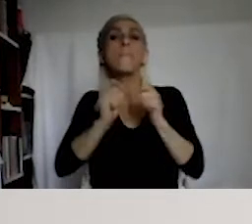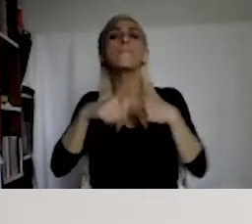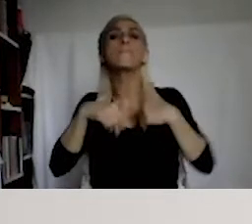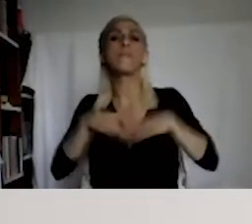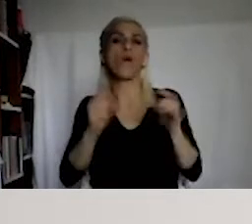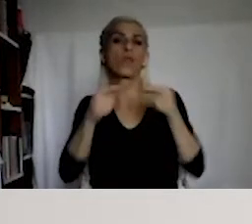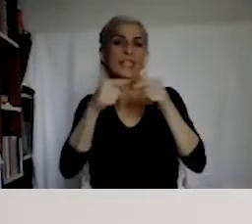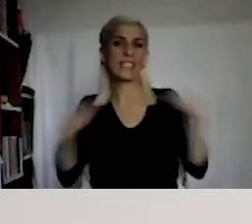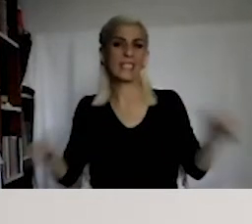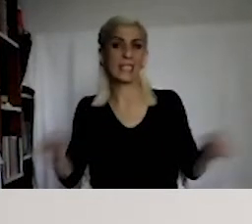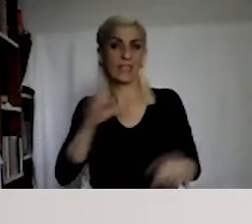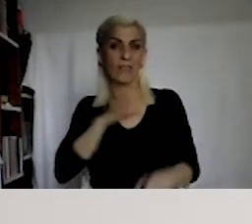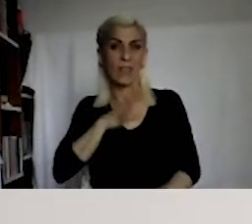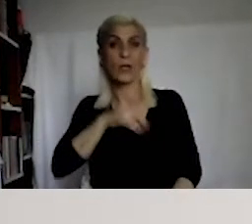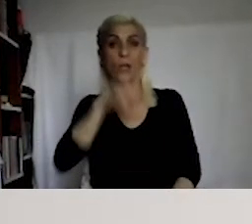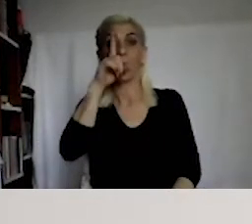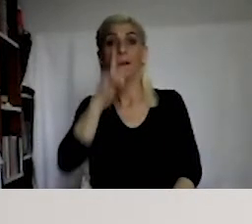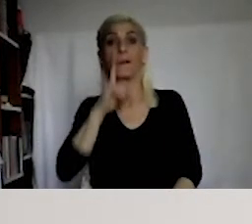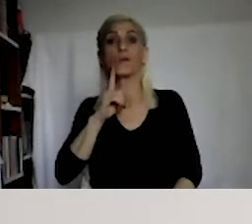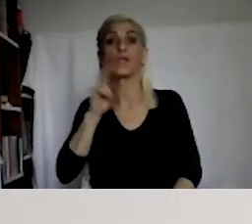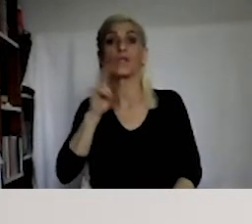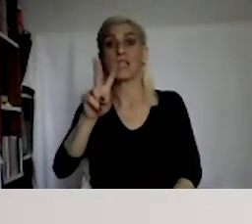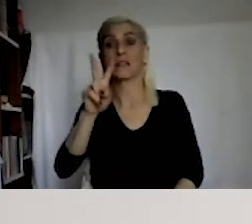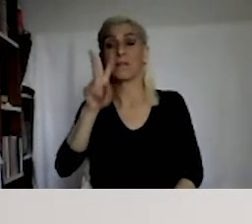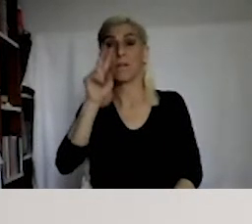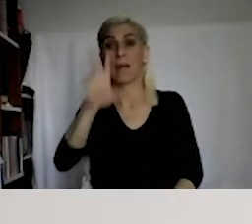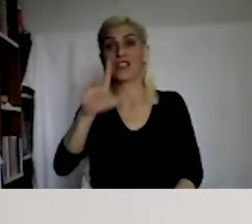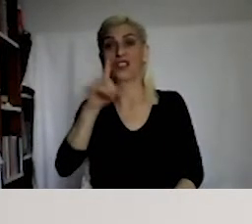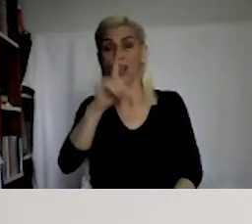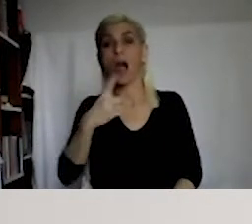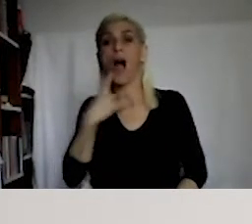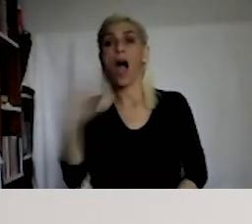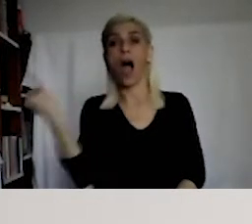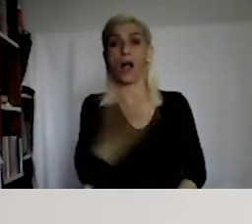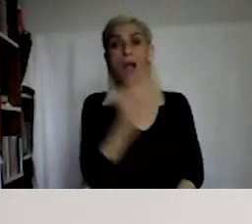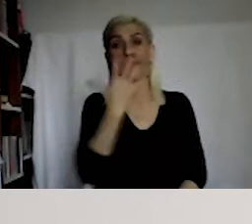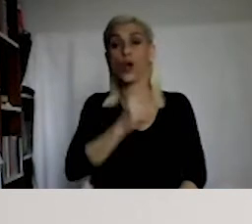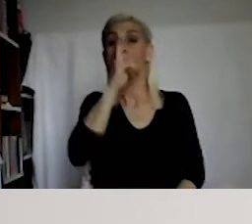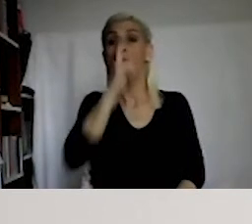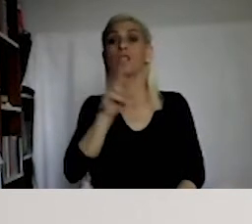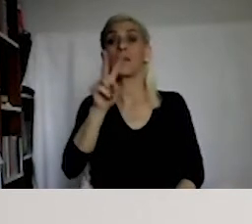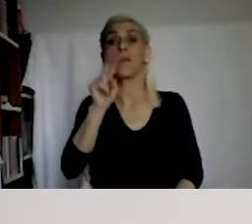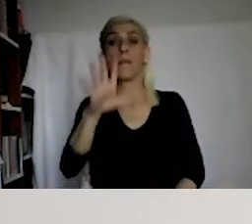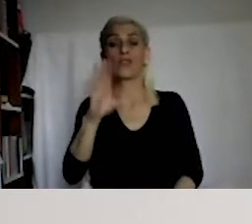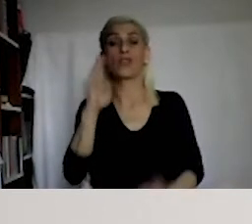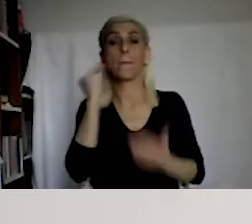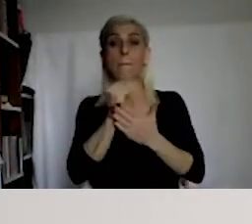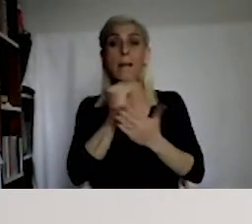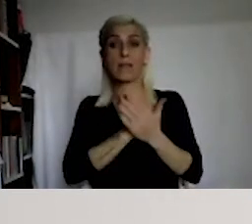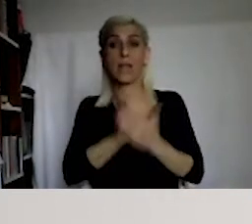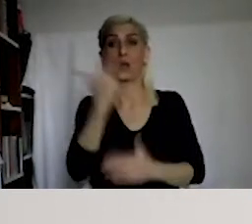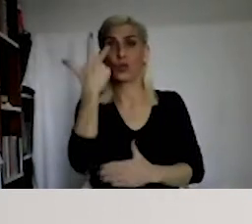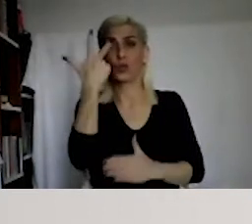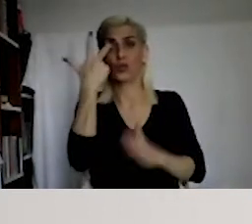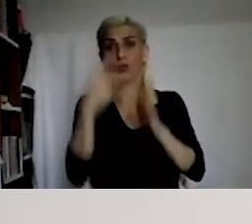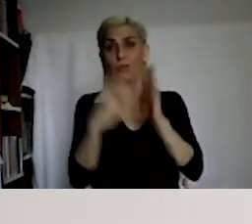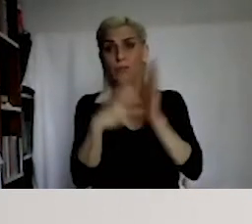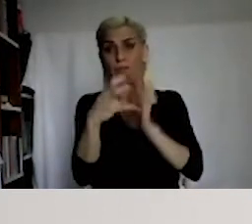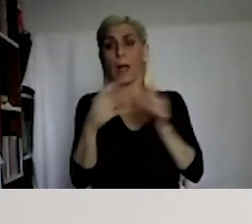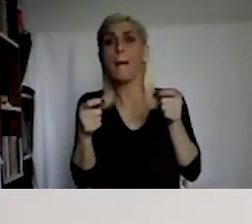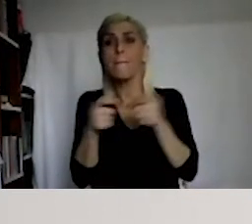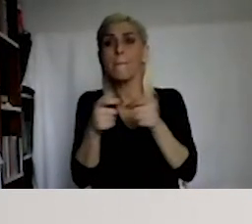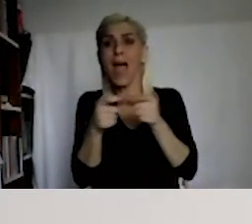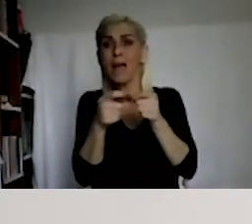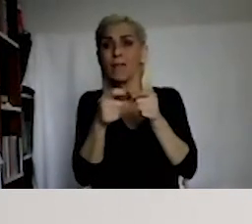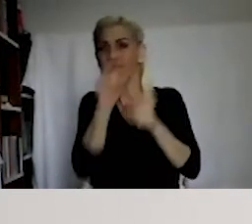also have Article 125, third paragraph, and sub-paragraph B